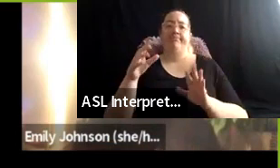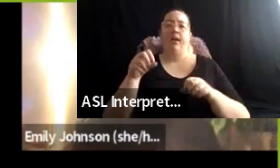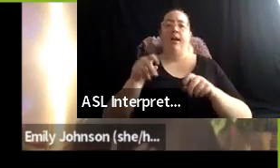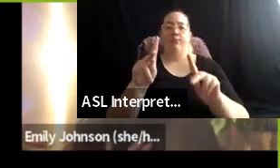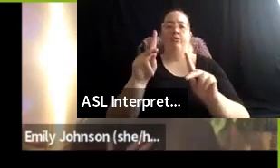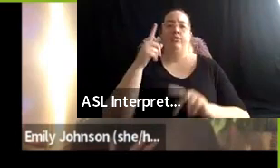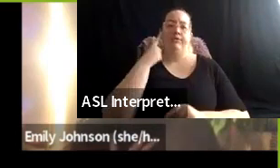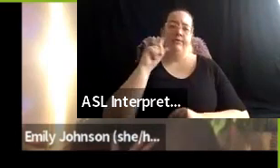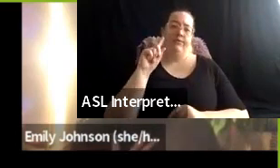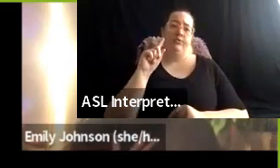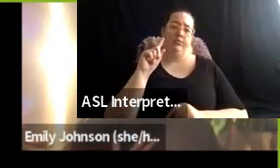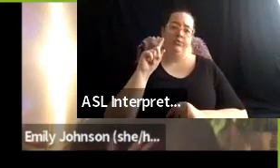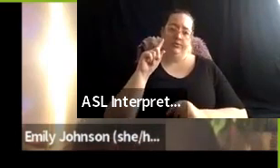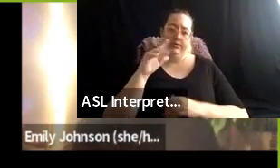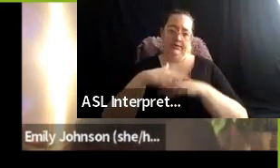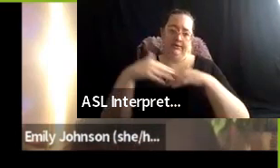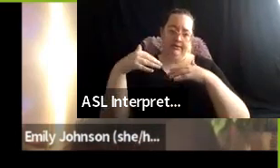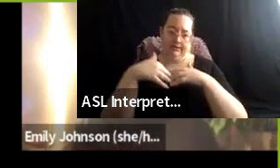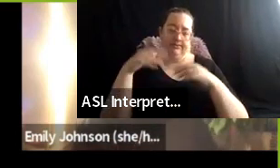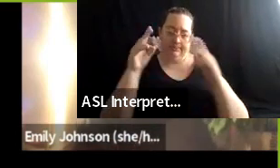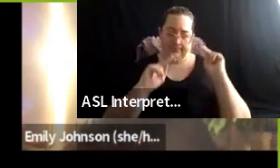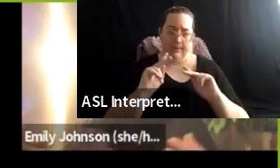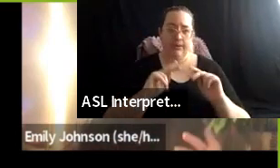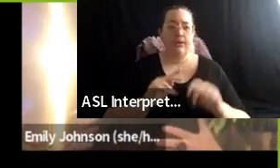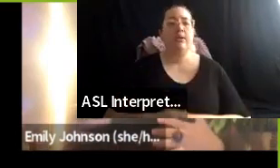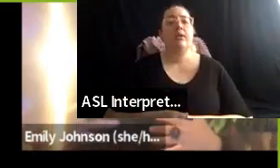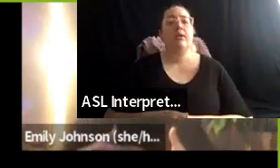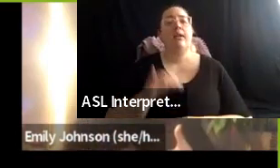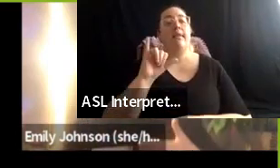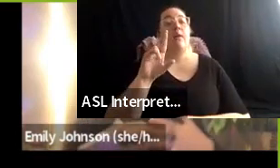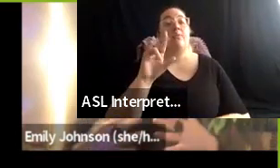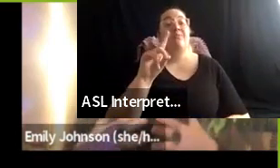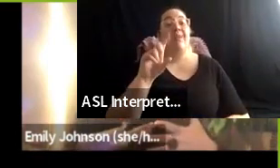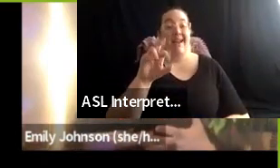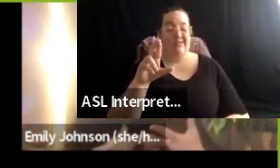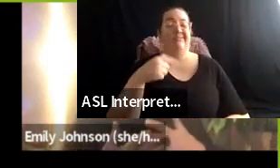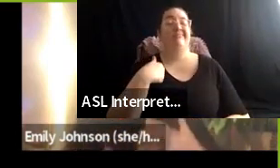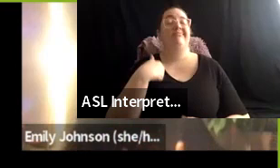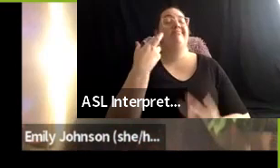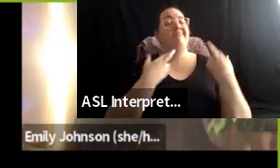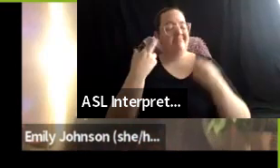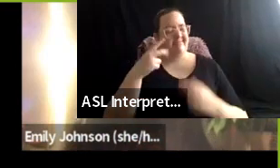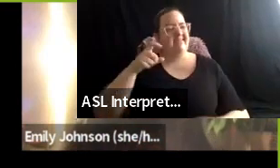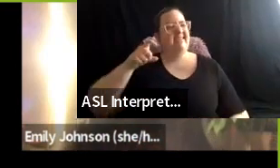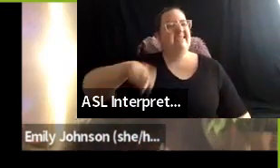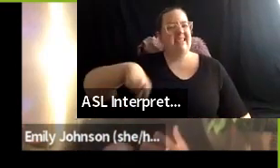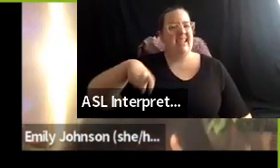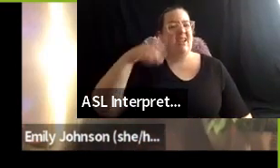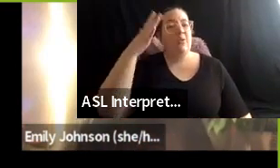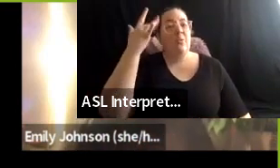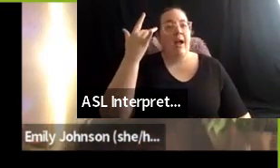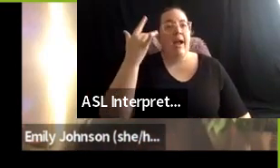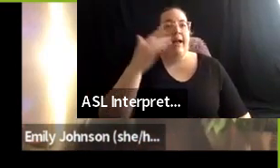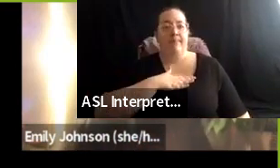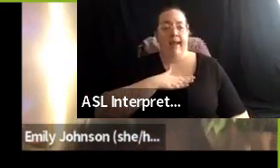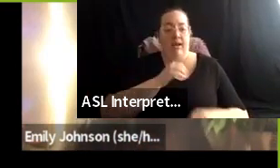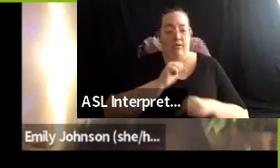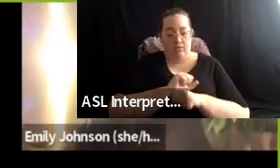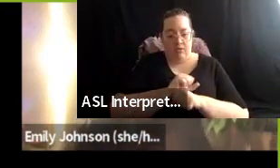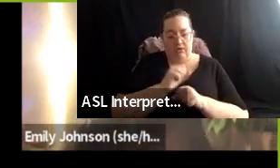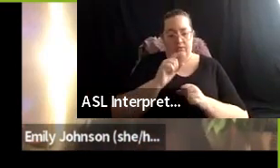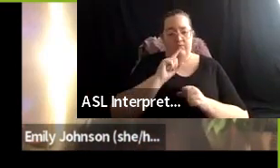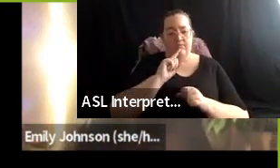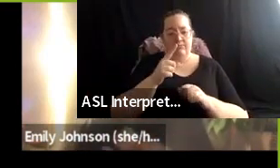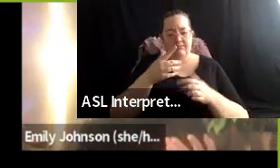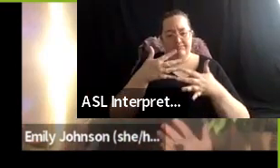came because I started to find it very necessary, um, because the work that I do is very interwoven with, uh, decolonial action